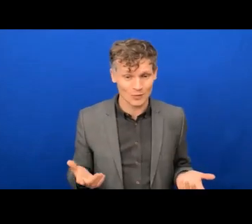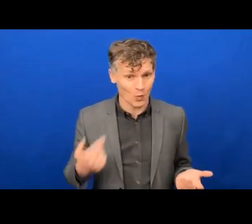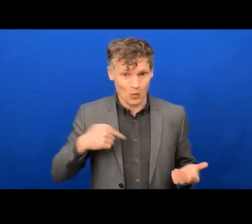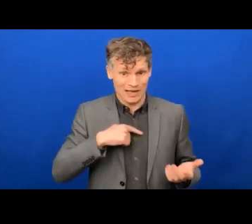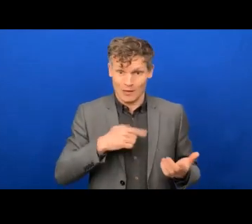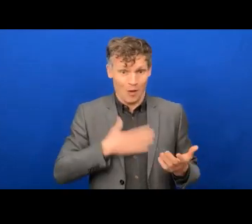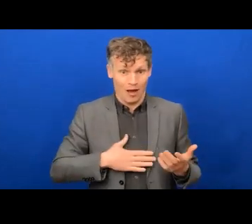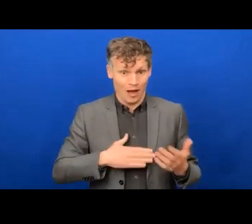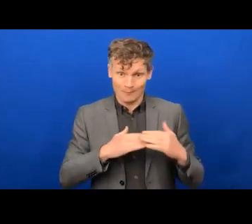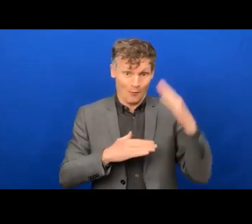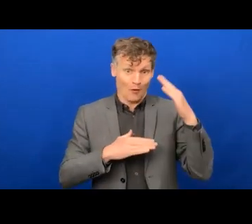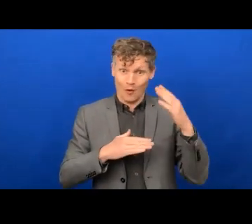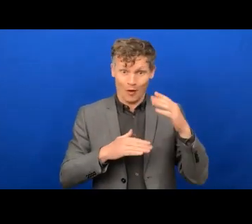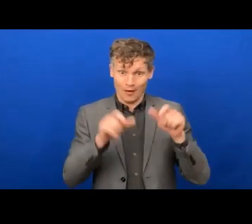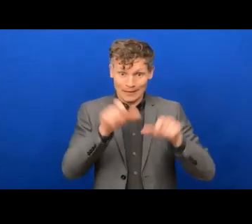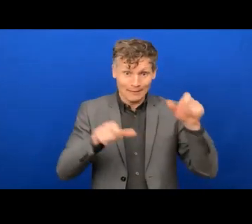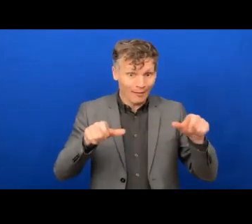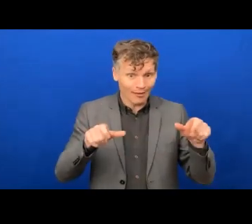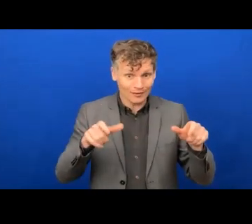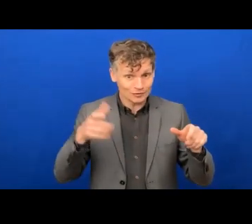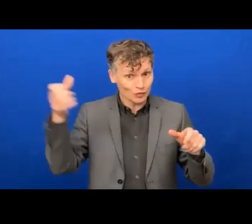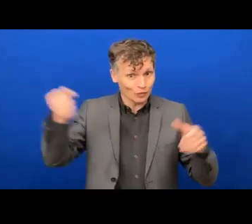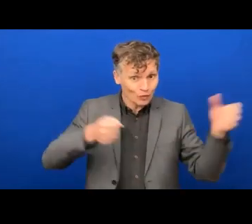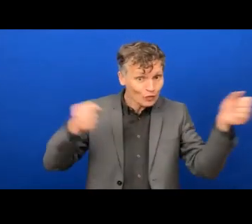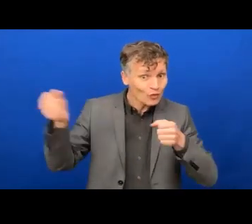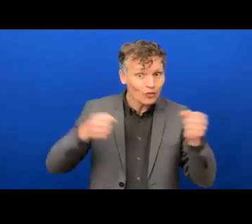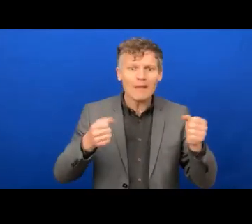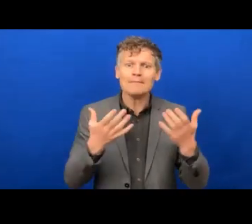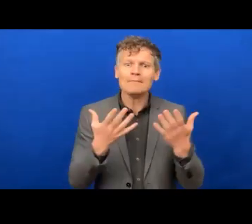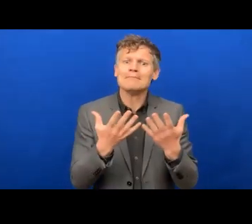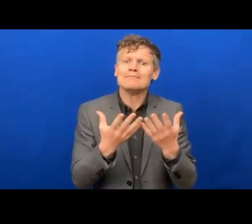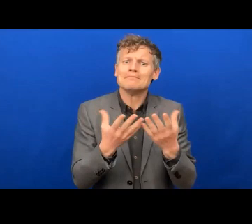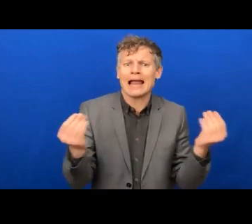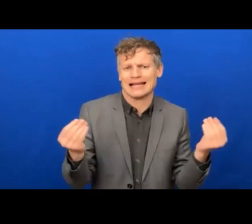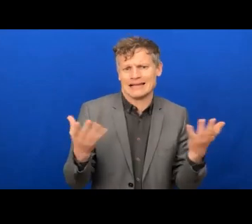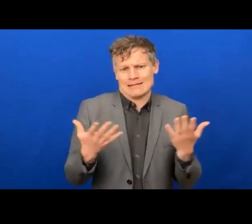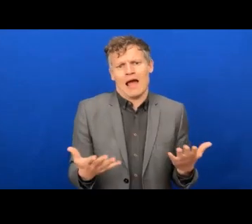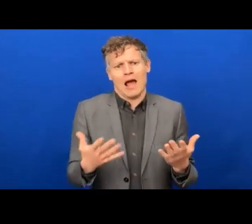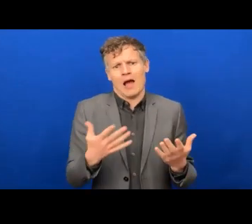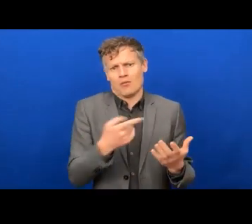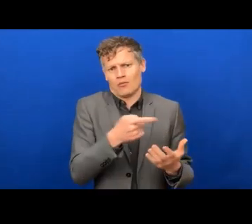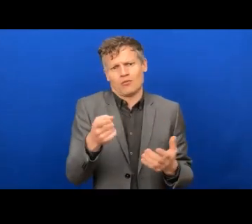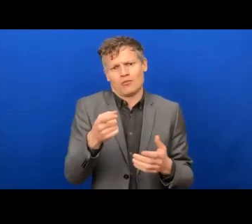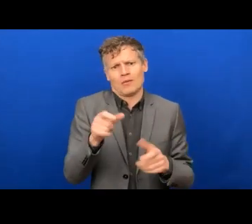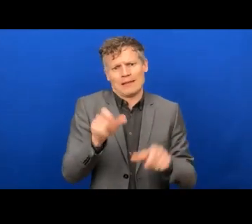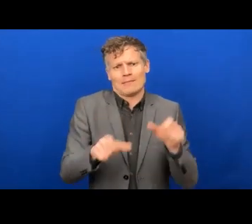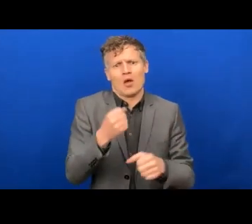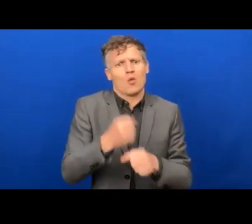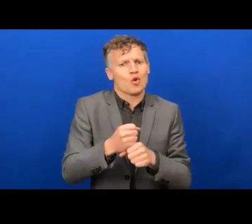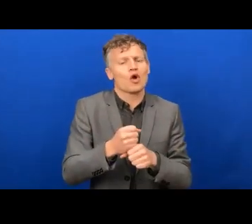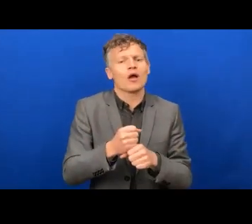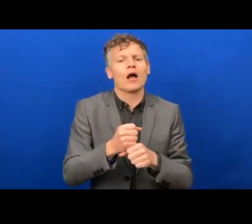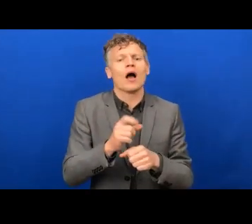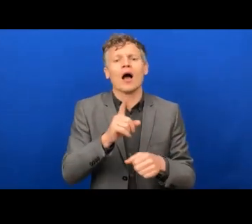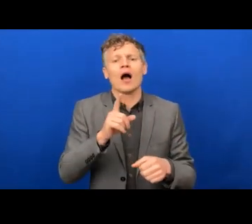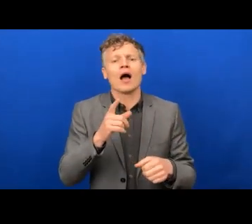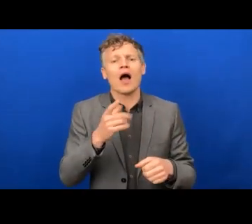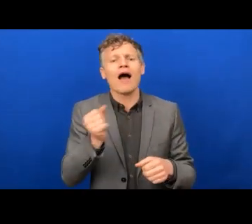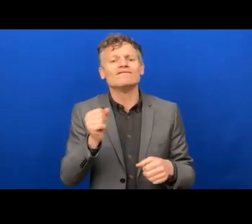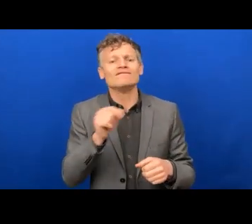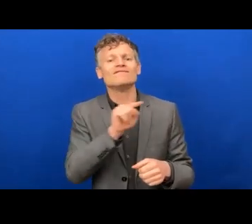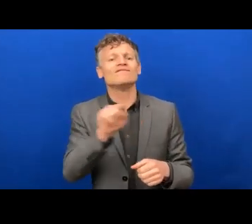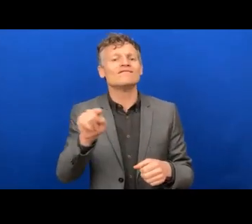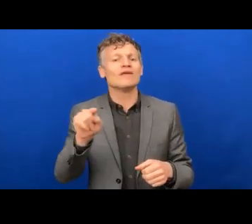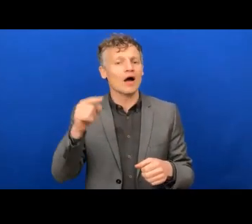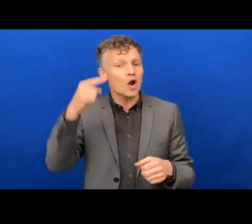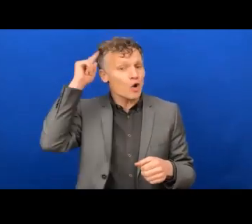there is quite a lot of the working population that hasn't disclosed and will come on to self